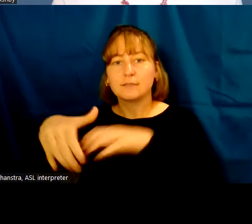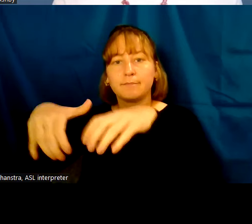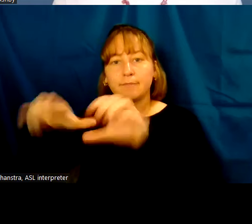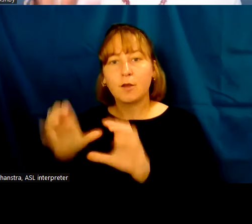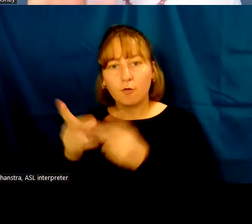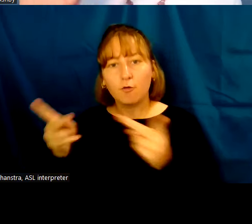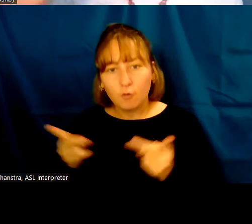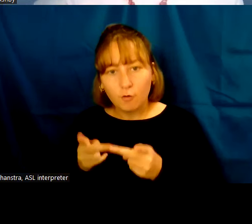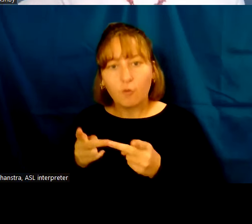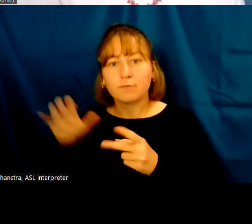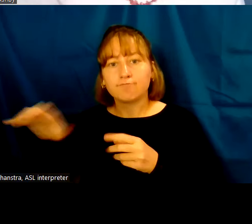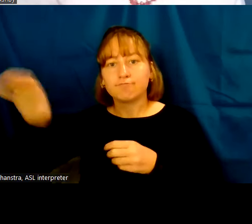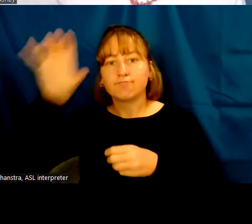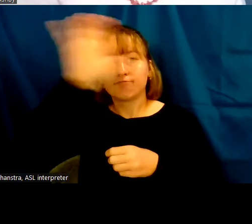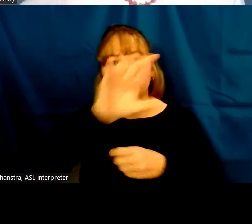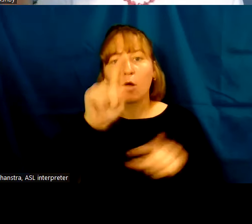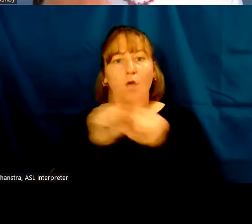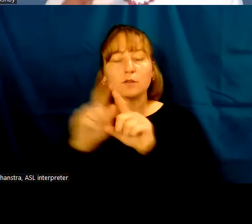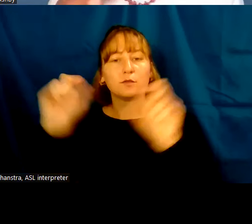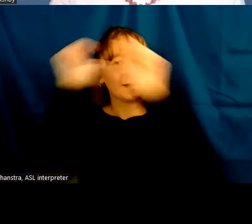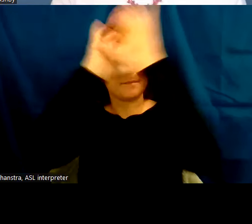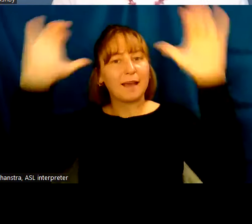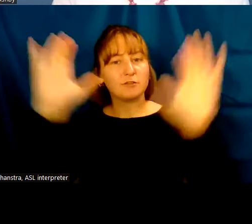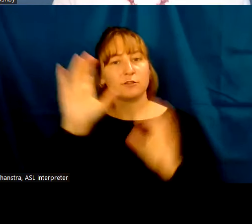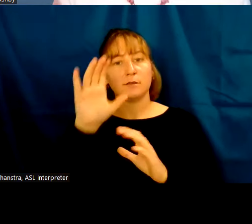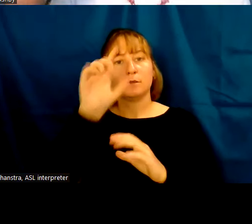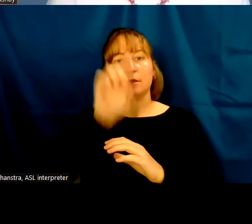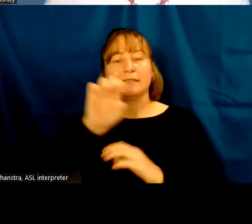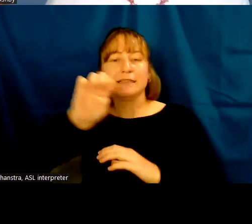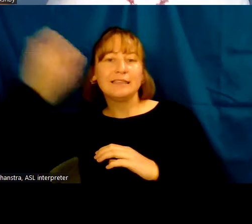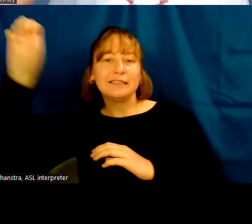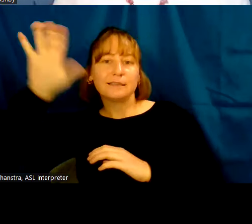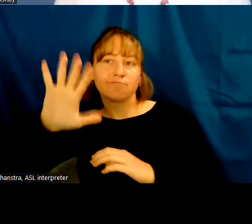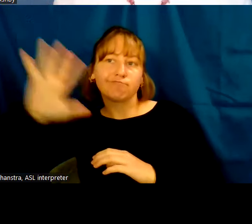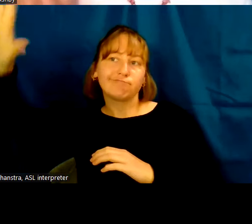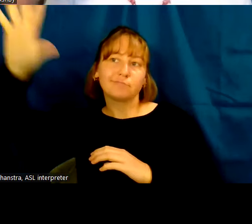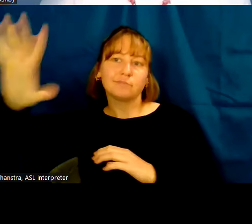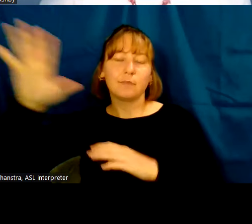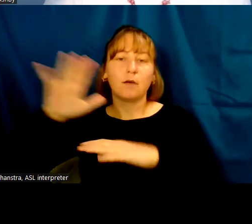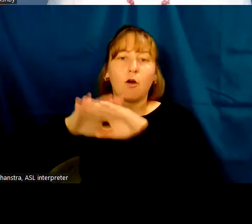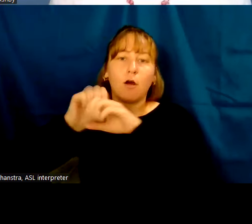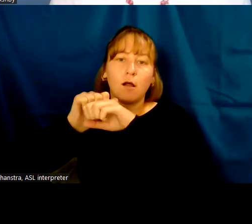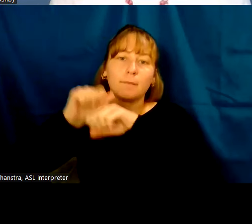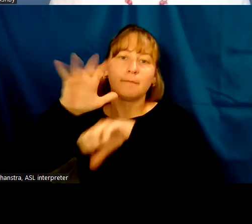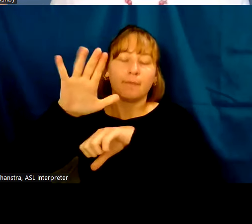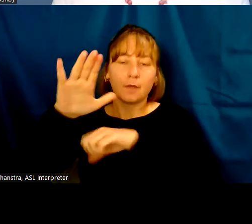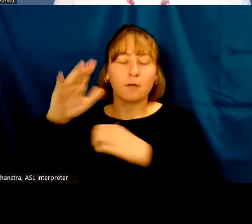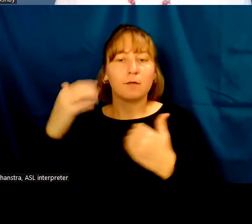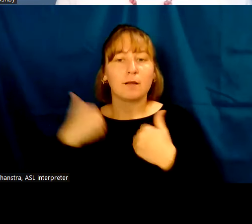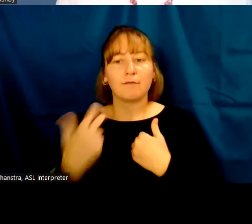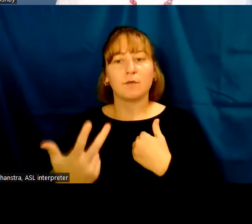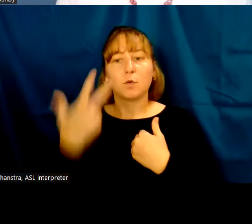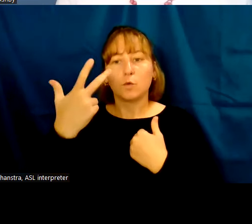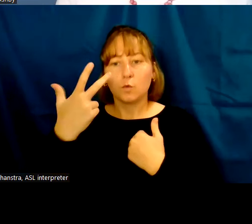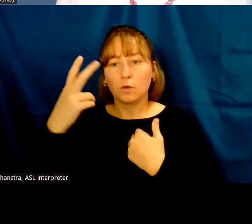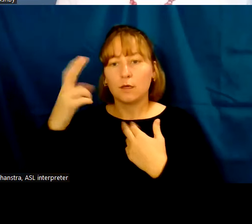off of this map, so to the east of the royal city, up on a ridge are three royal